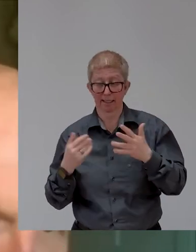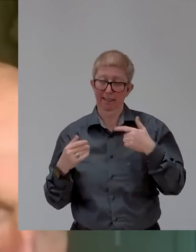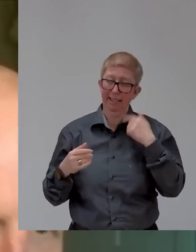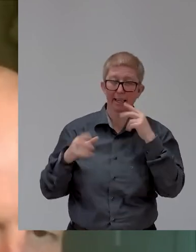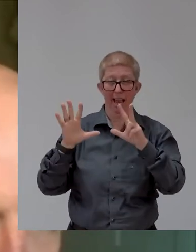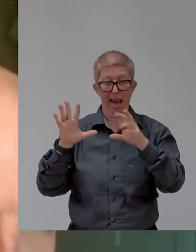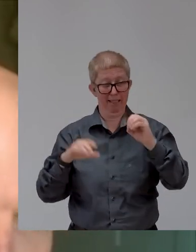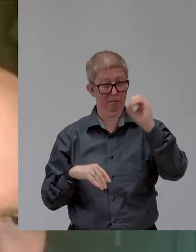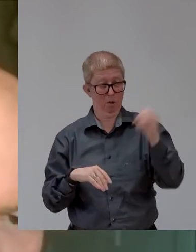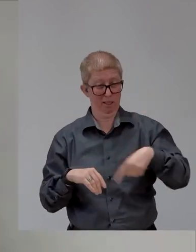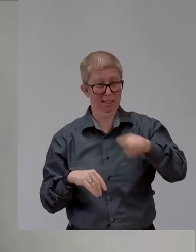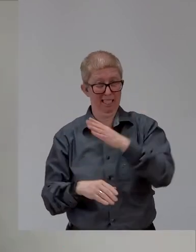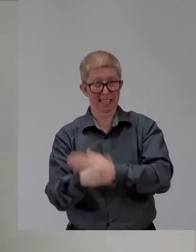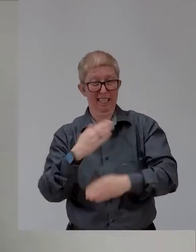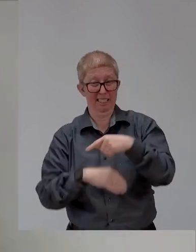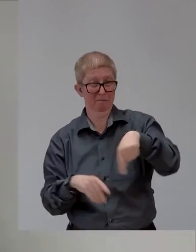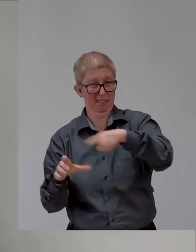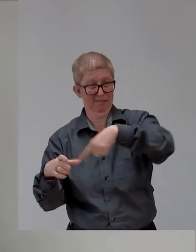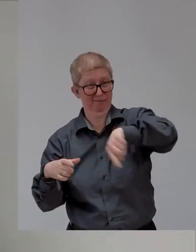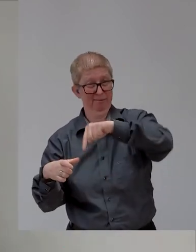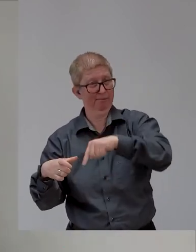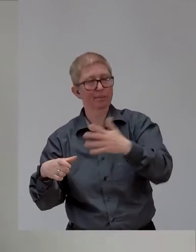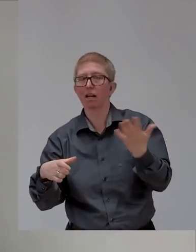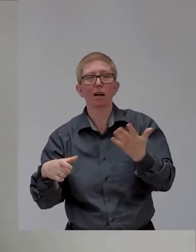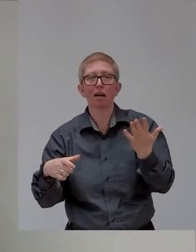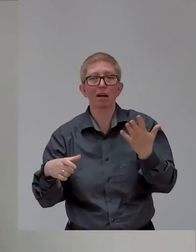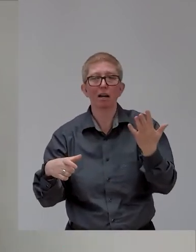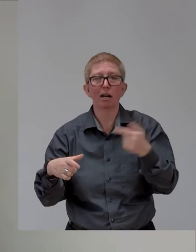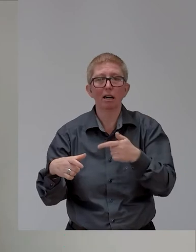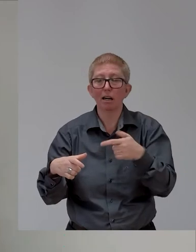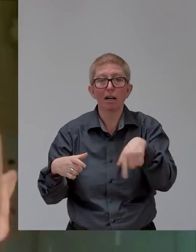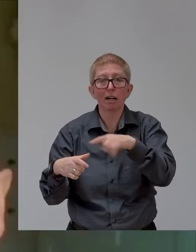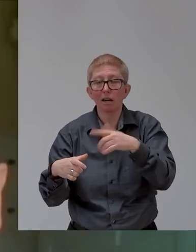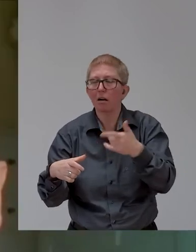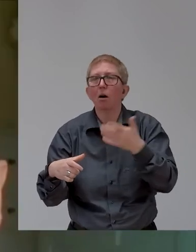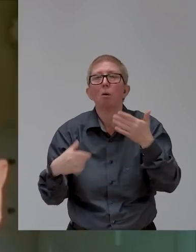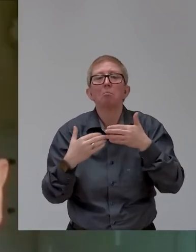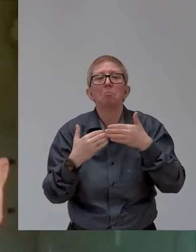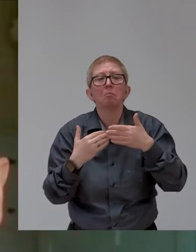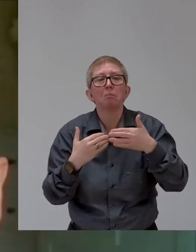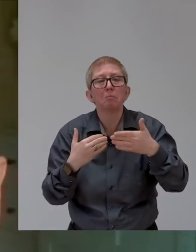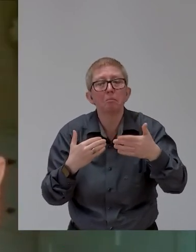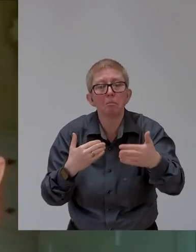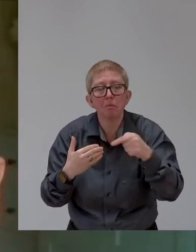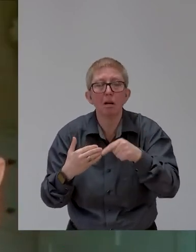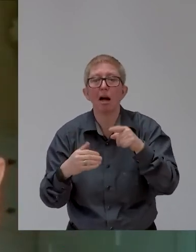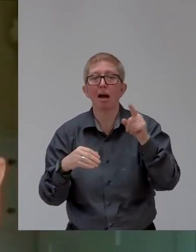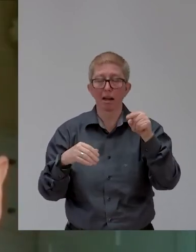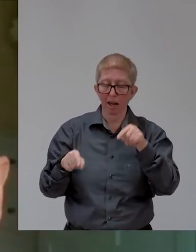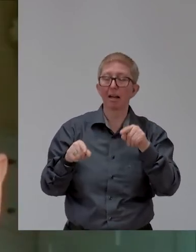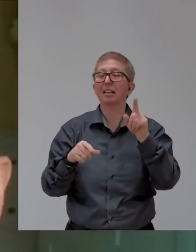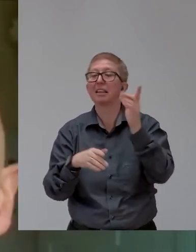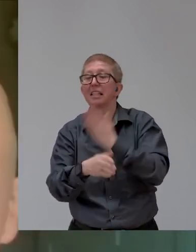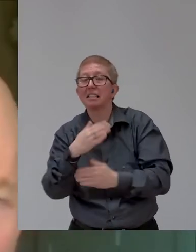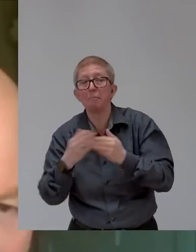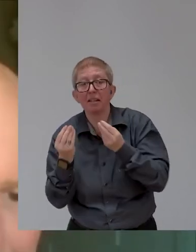through their lifetime. Now between ages of 80 and 64, when you're in work, mostly. There you go. Um, and so, you